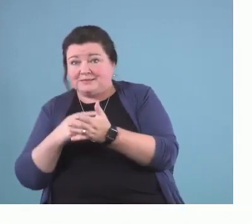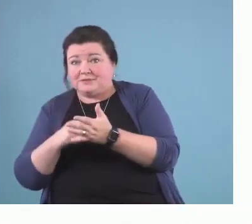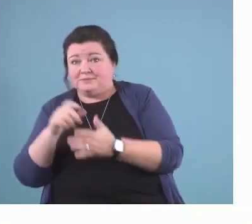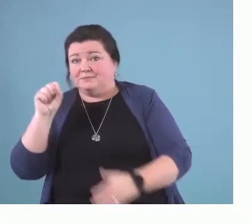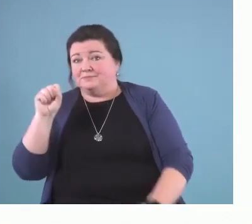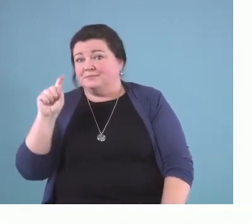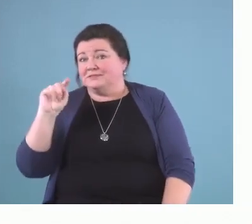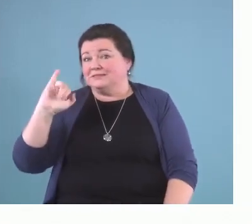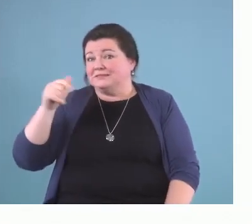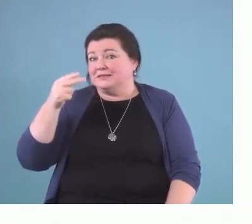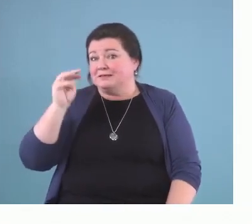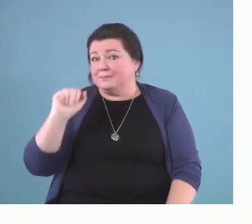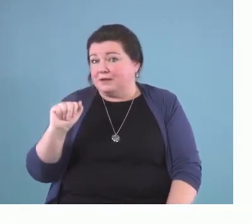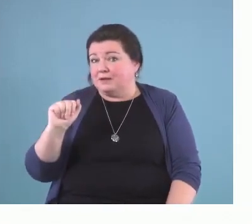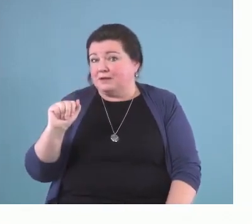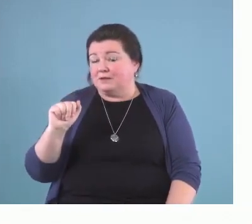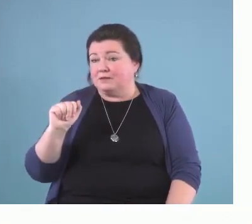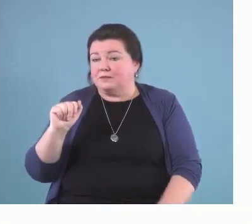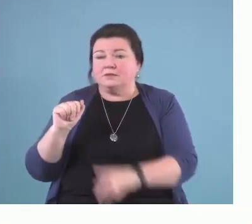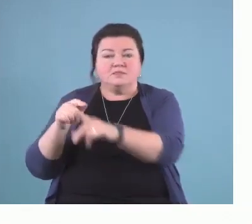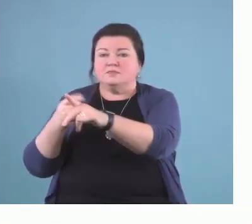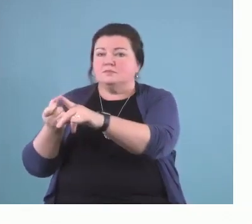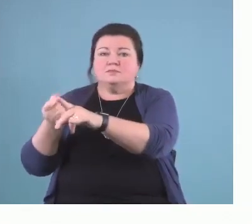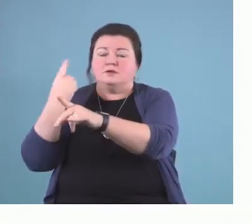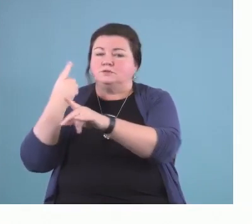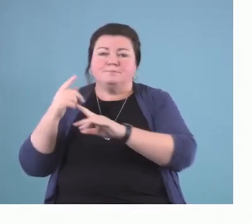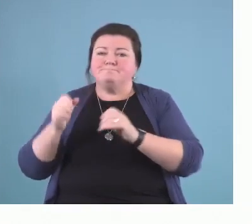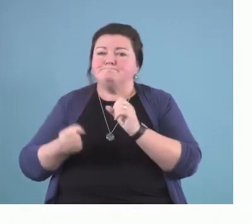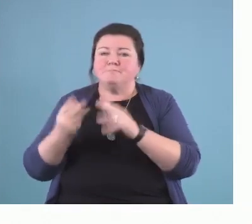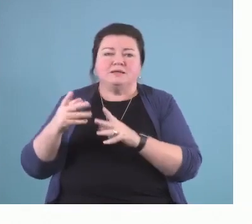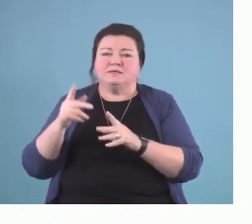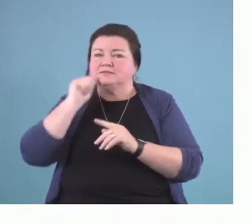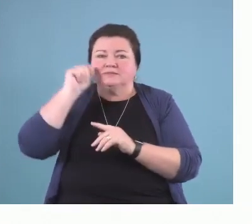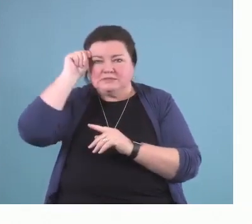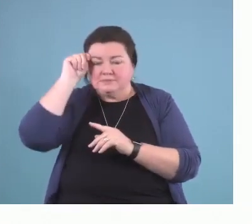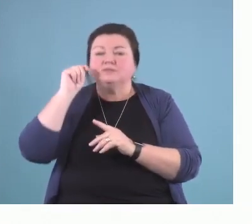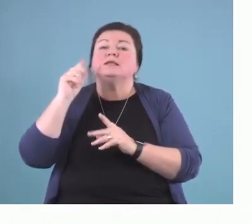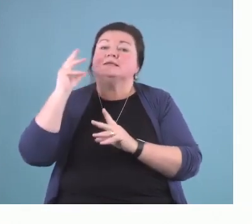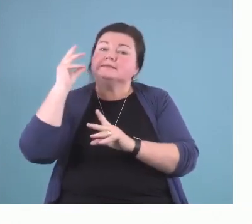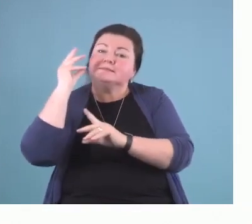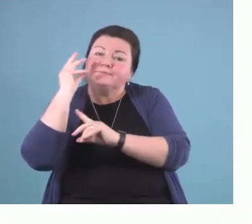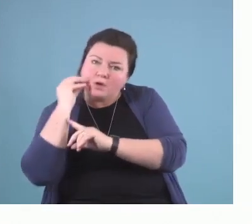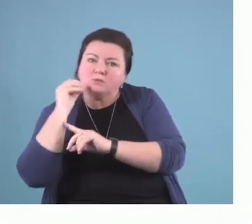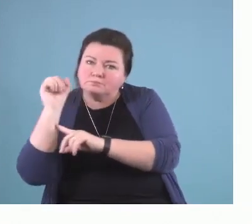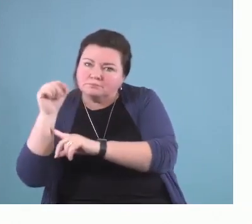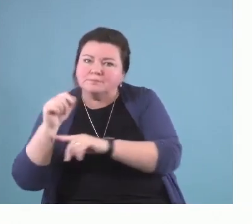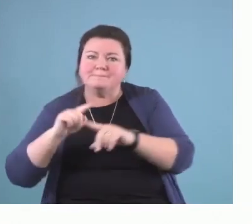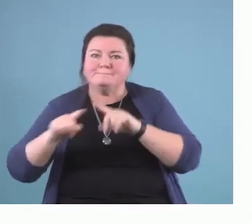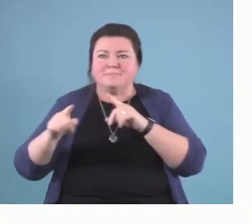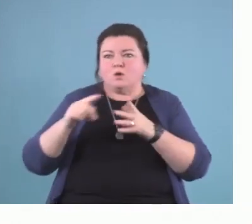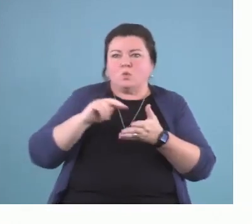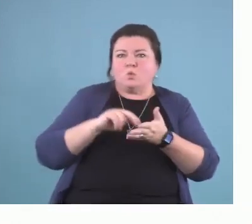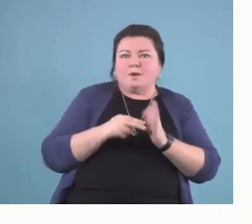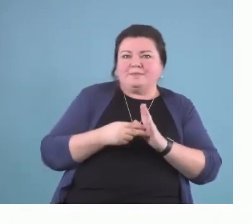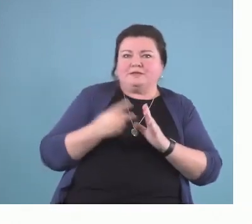a lot of literature out there that said teens understand what stigma is. They experience it, but they're not always good about explaining what it is to